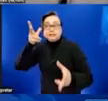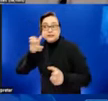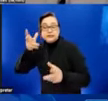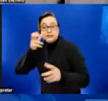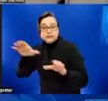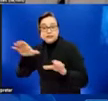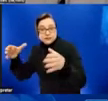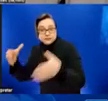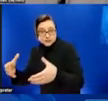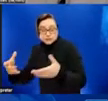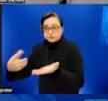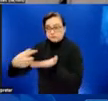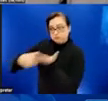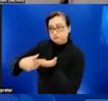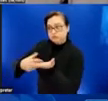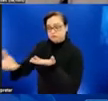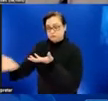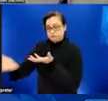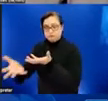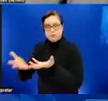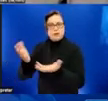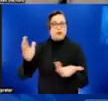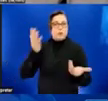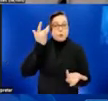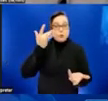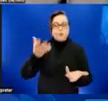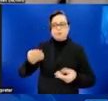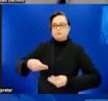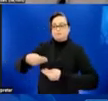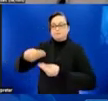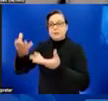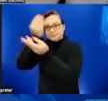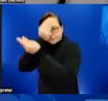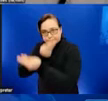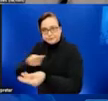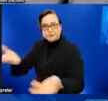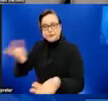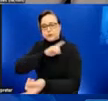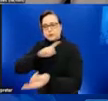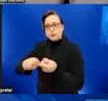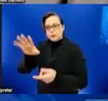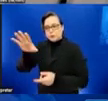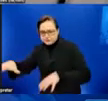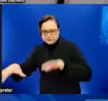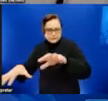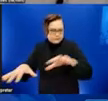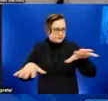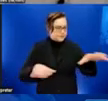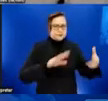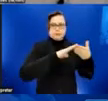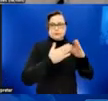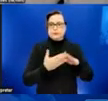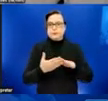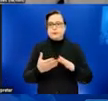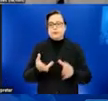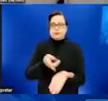to those communities. By following the data and reaching populations with honest, nonjudgmental, and non-alarmist